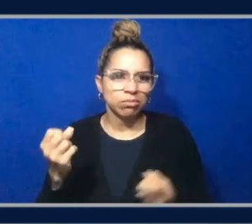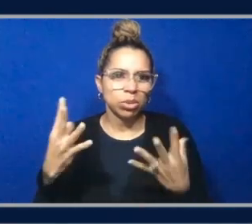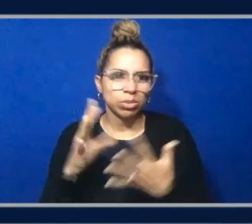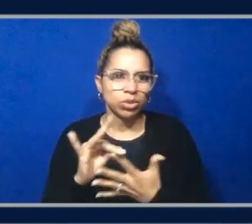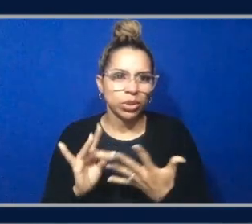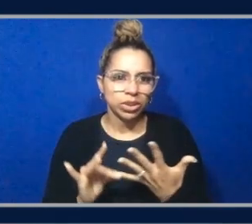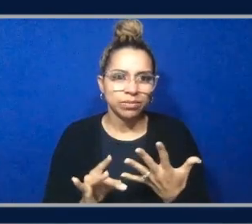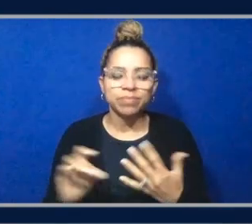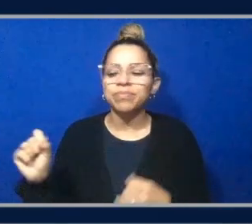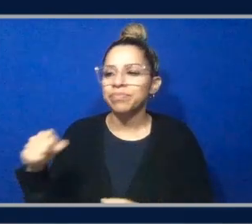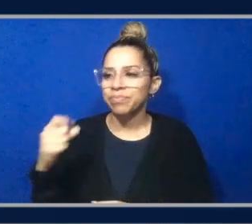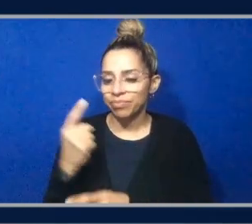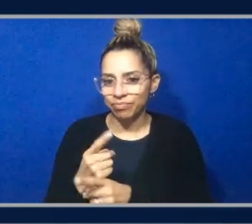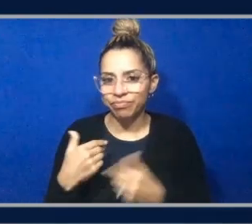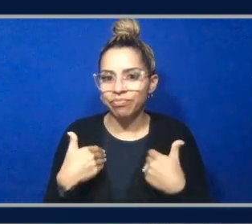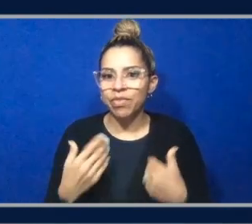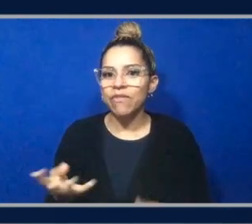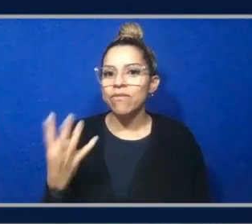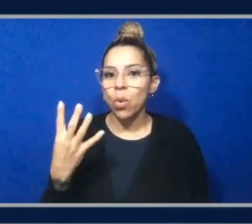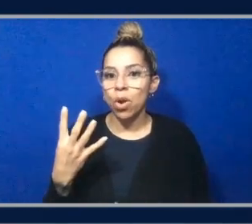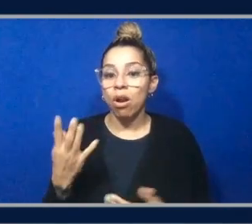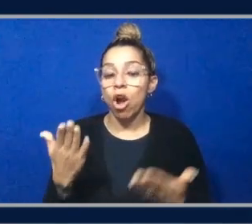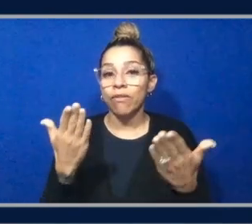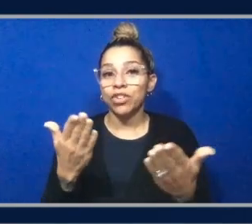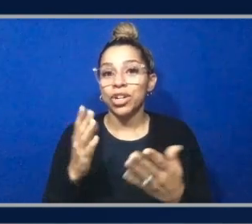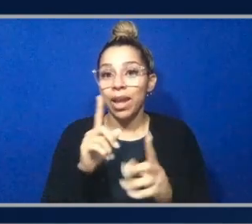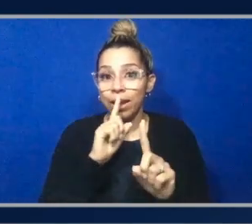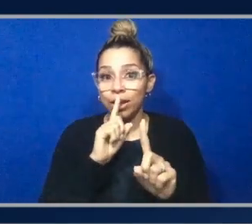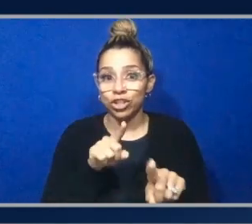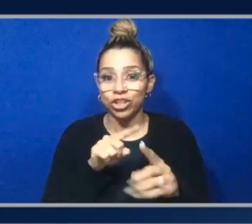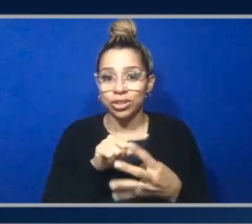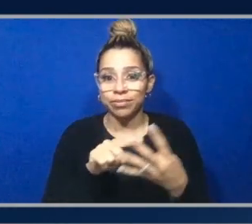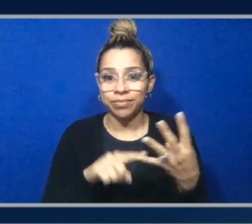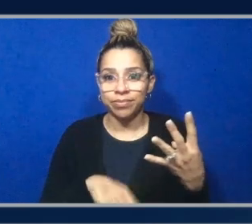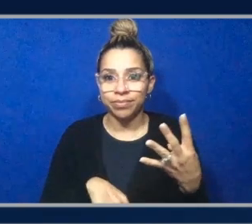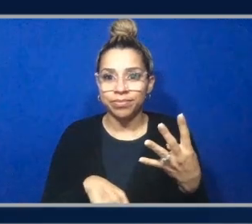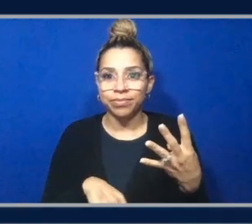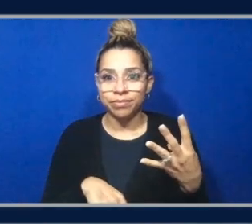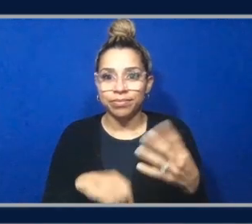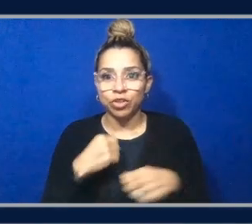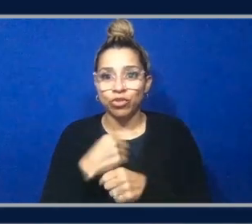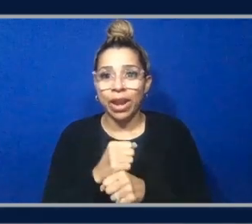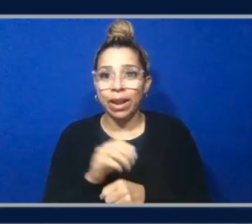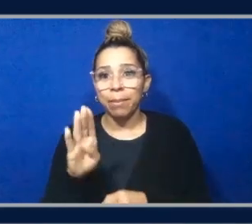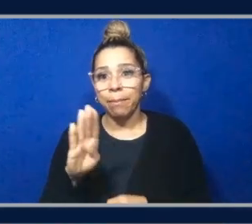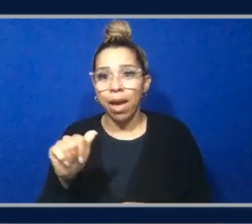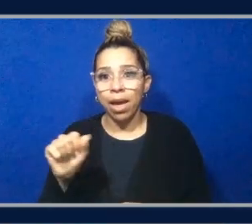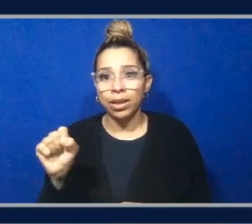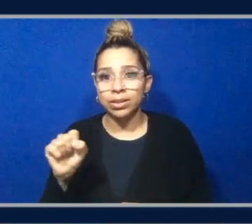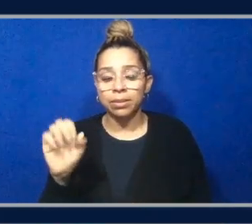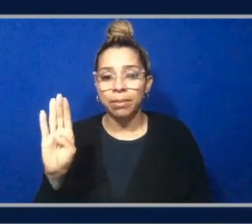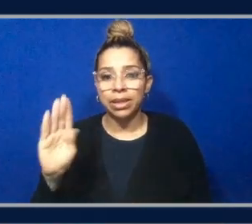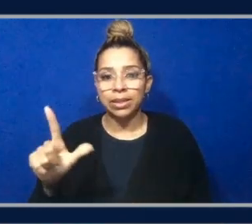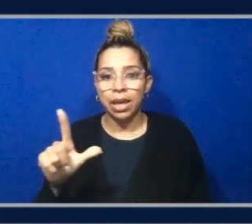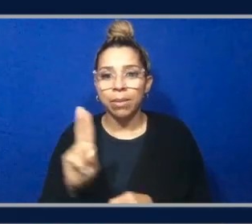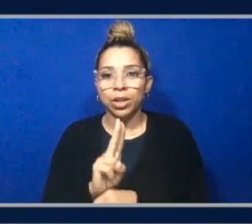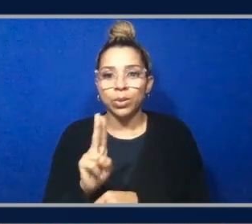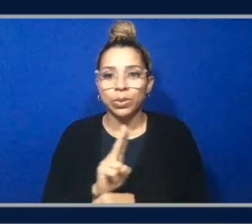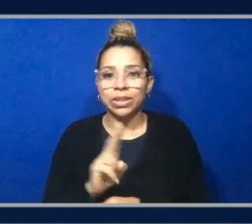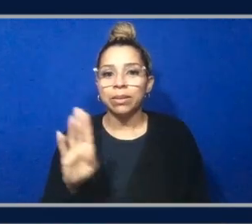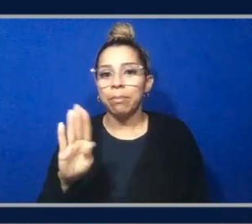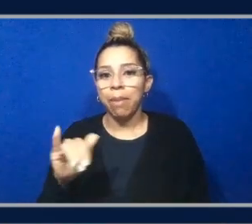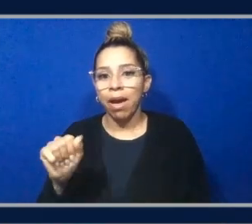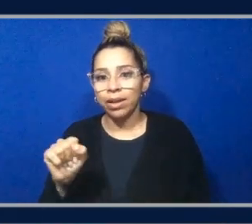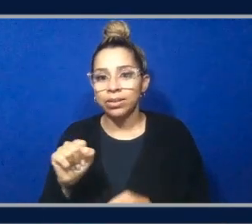So there are four offered answers, create a bias drift baseline by using the model bias monitor class, and then deploy the